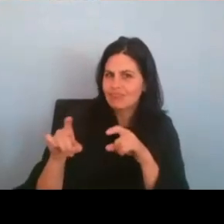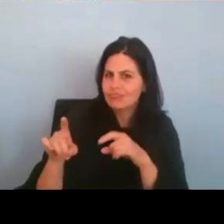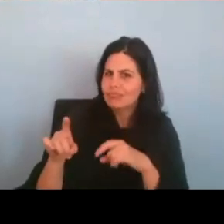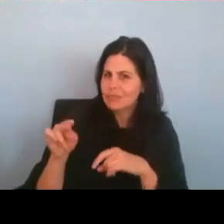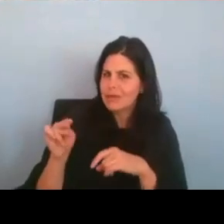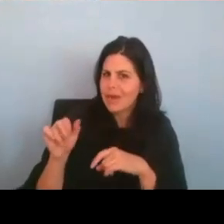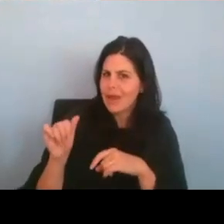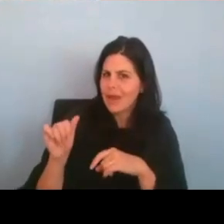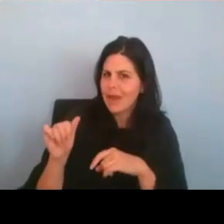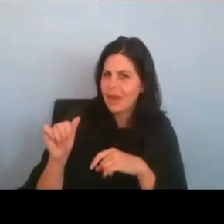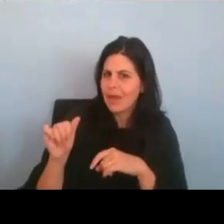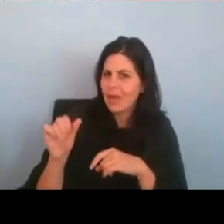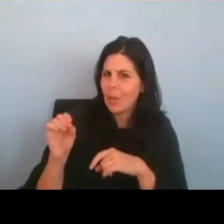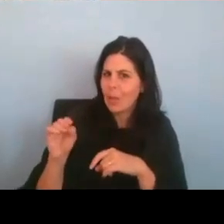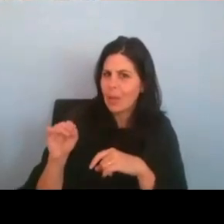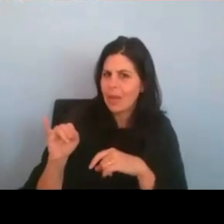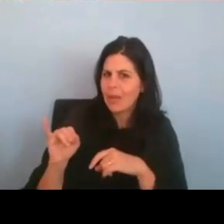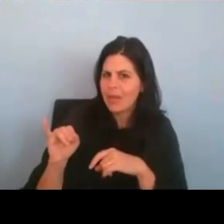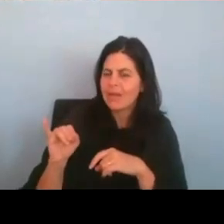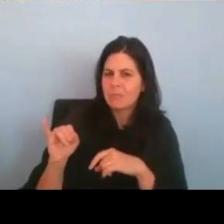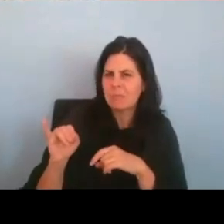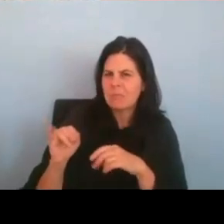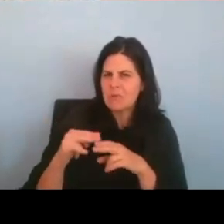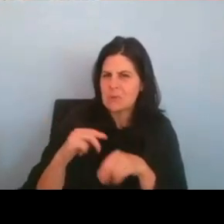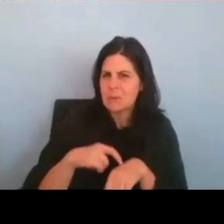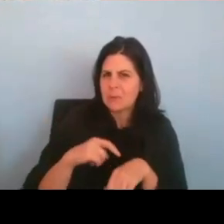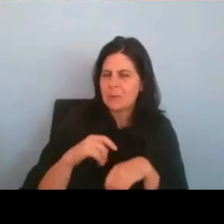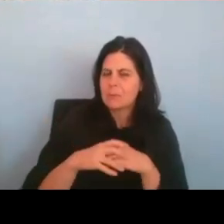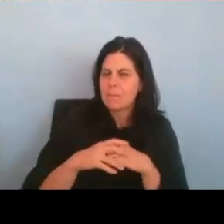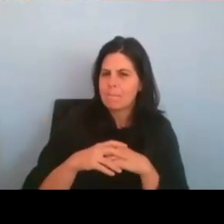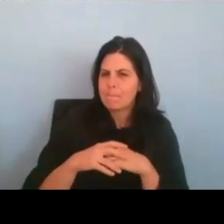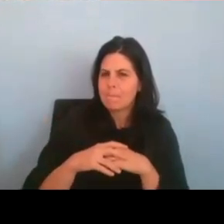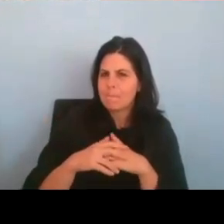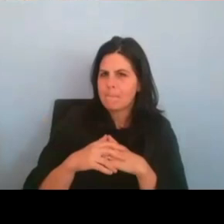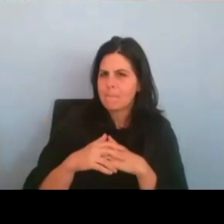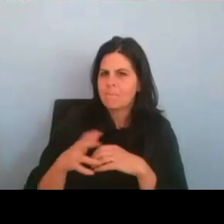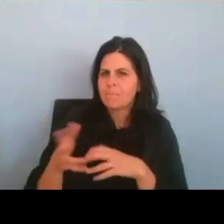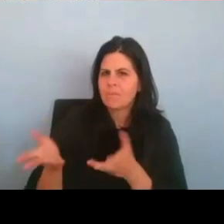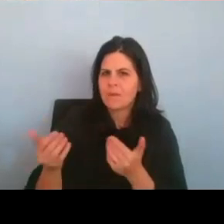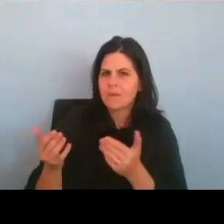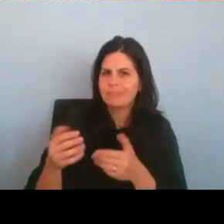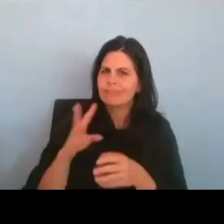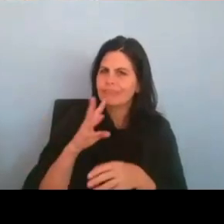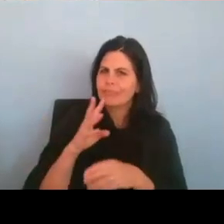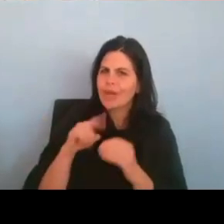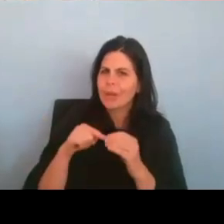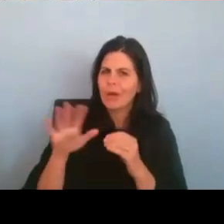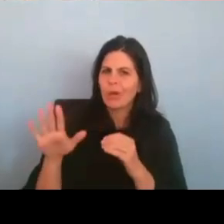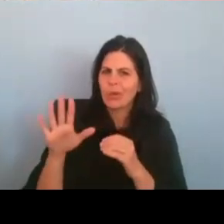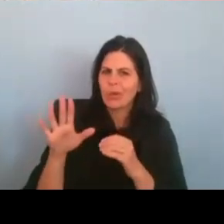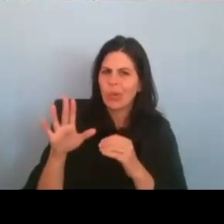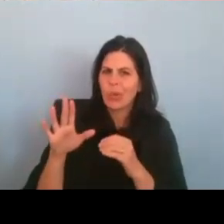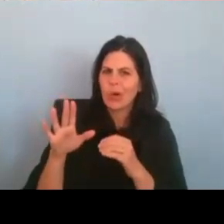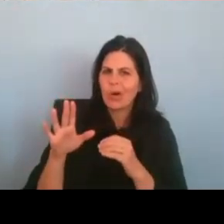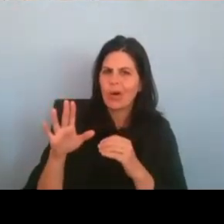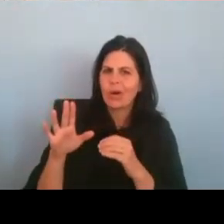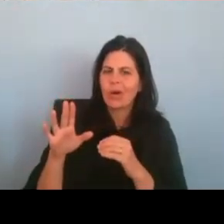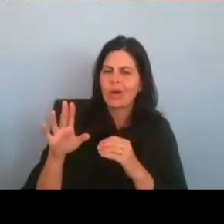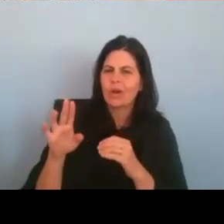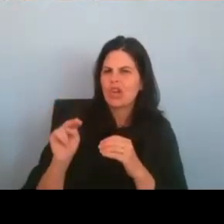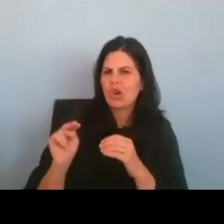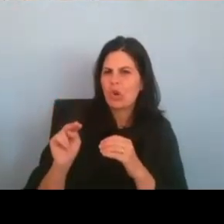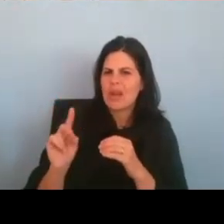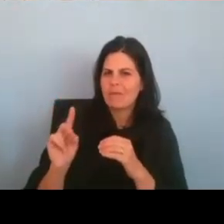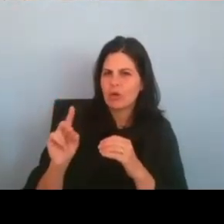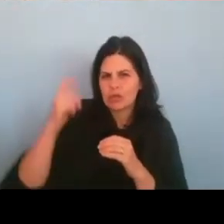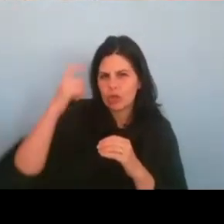and talk about how does, how does your neurodiverse thinking and, and way of